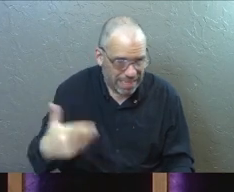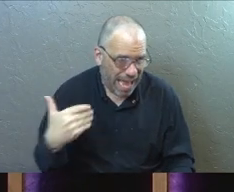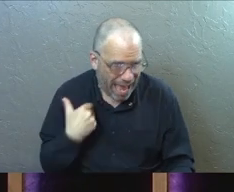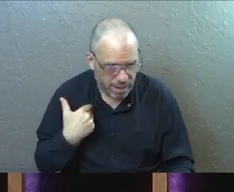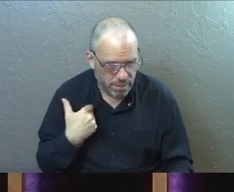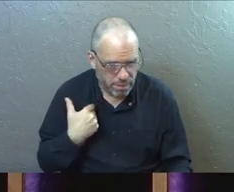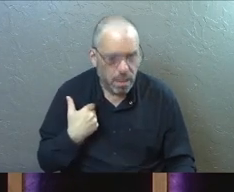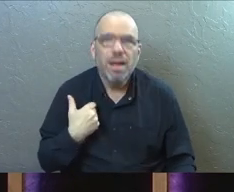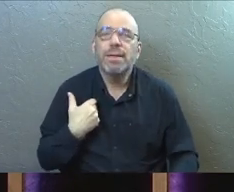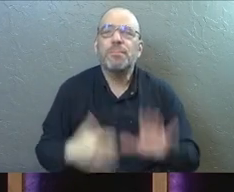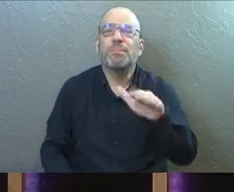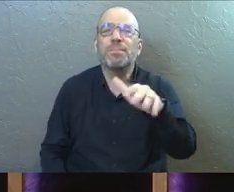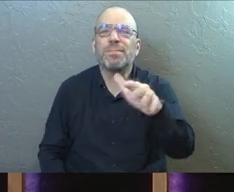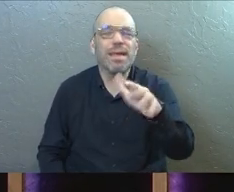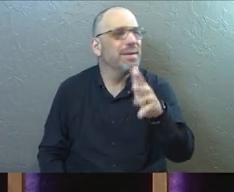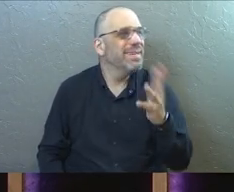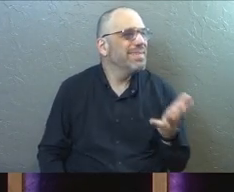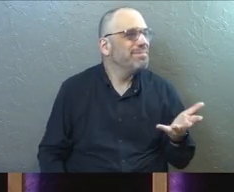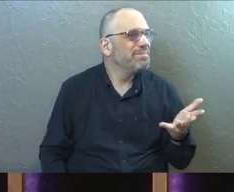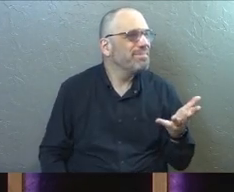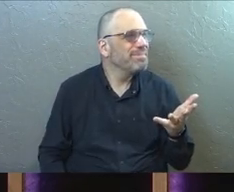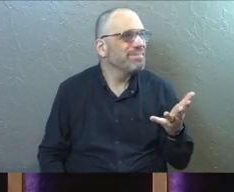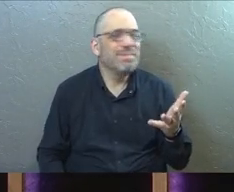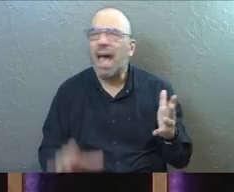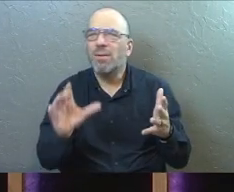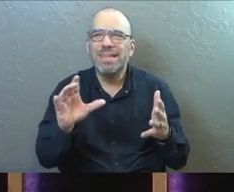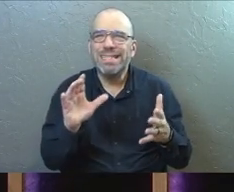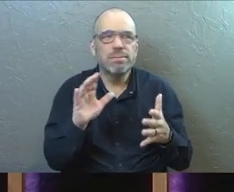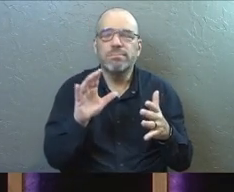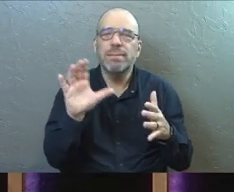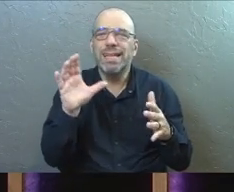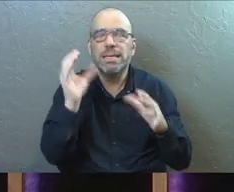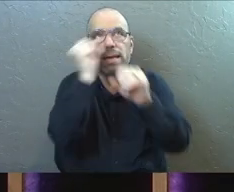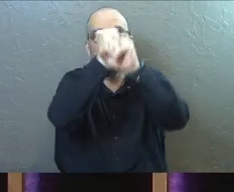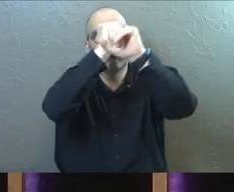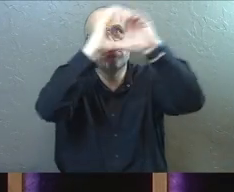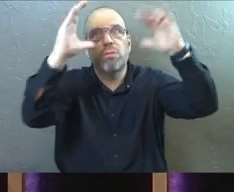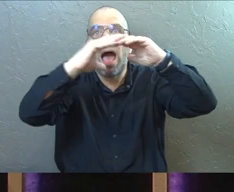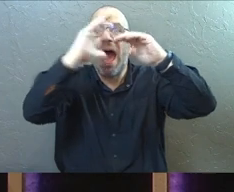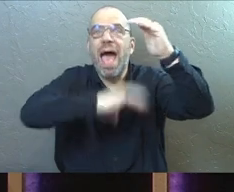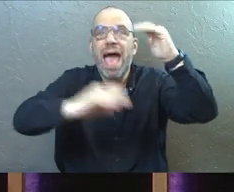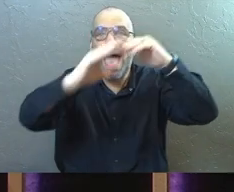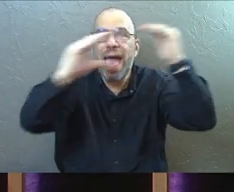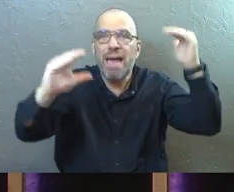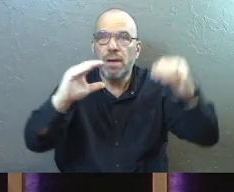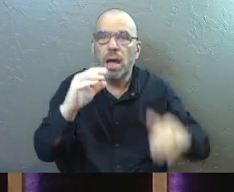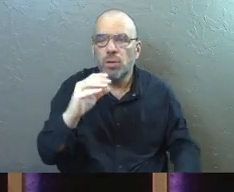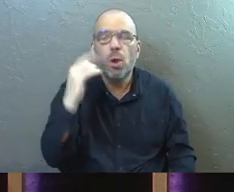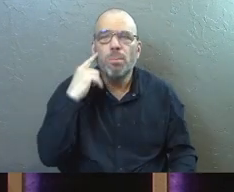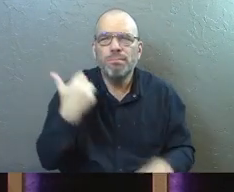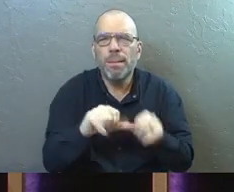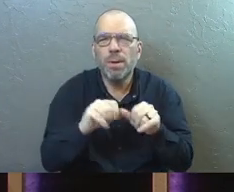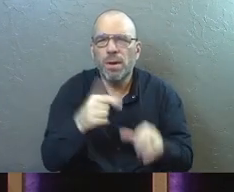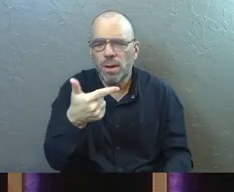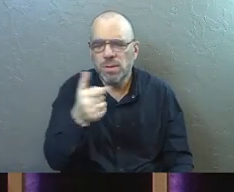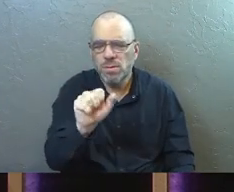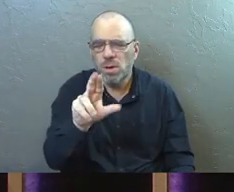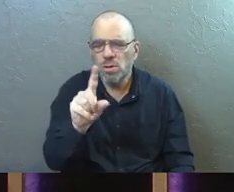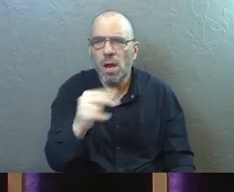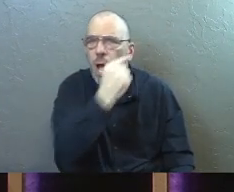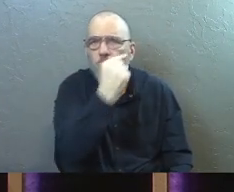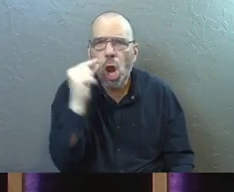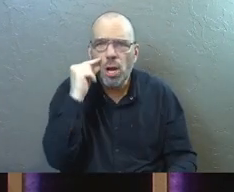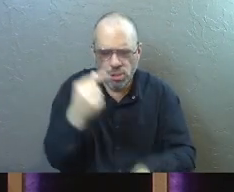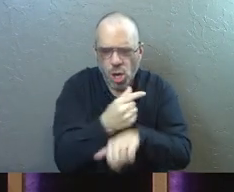need. Now this is just amazing. This is a picture of heaven on earth. This is like the garden of Eden all over again. This is the old